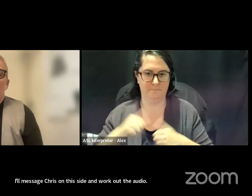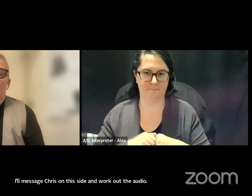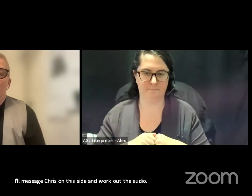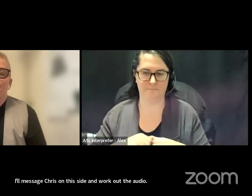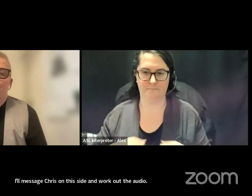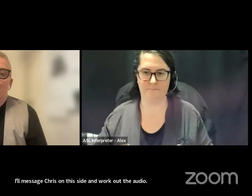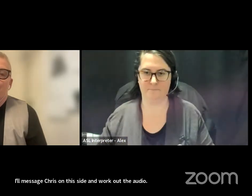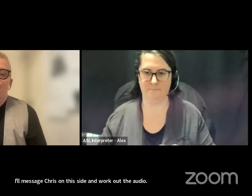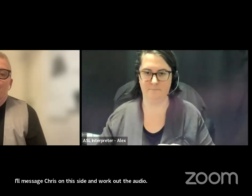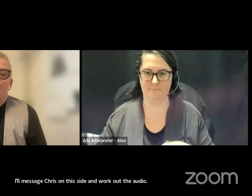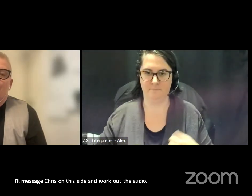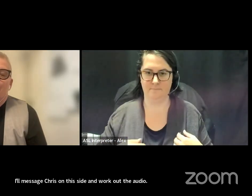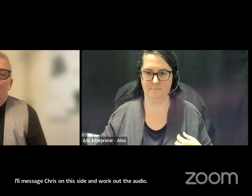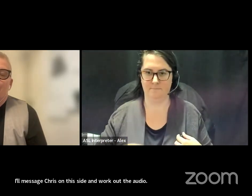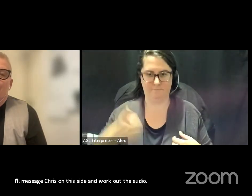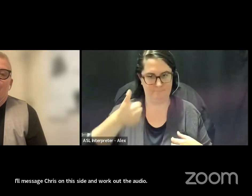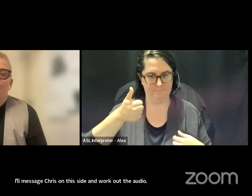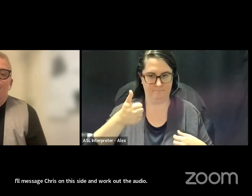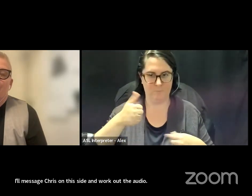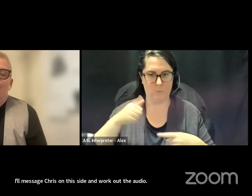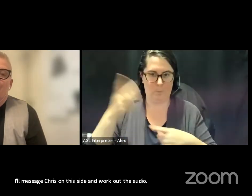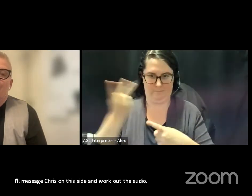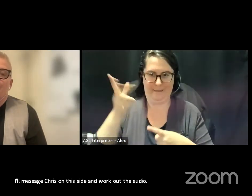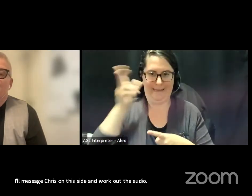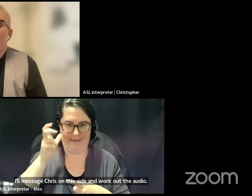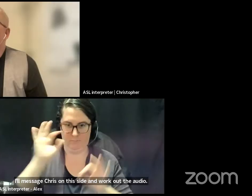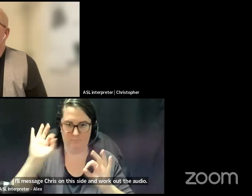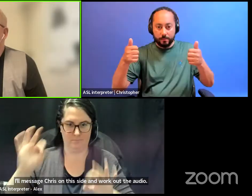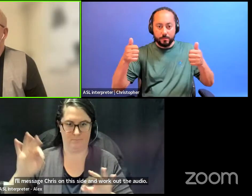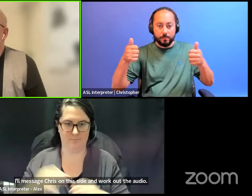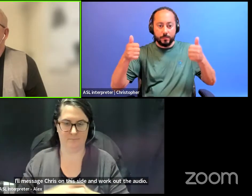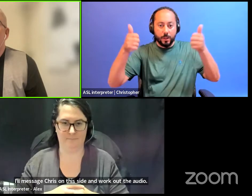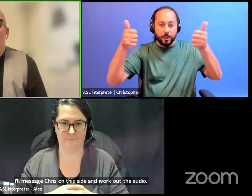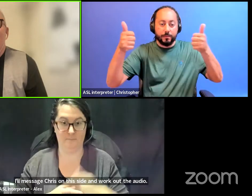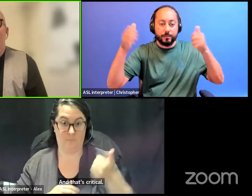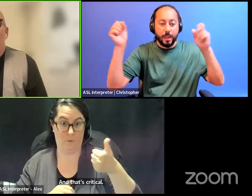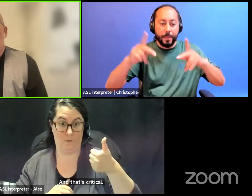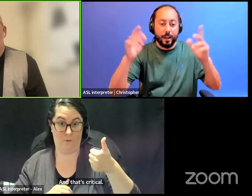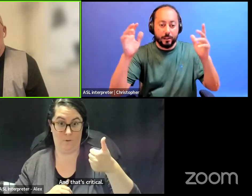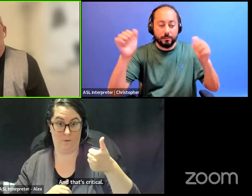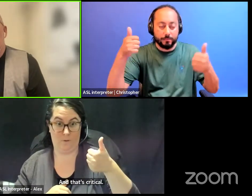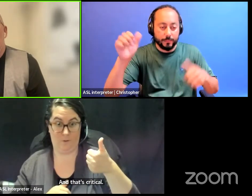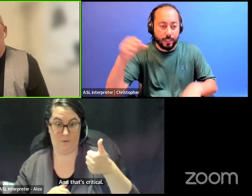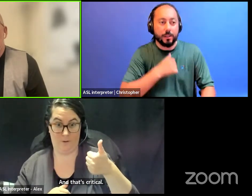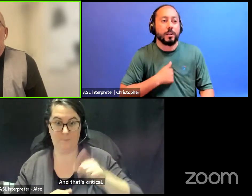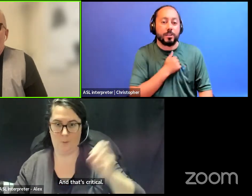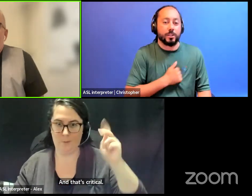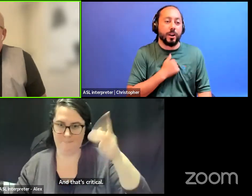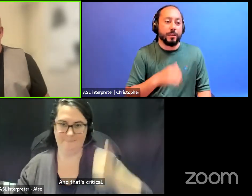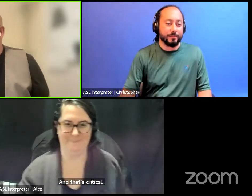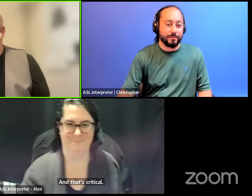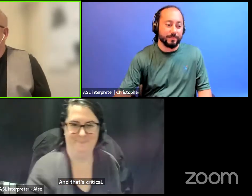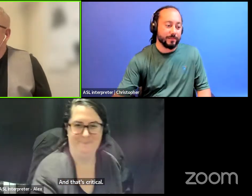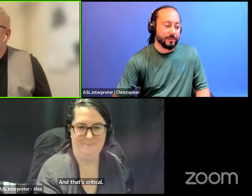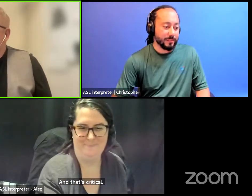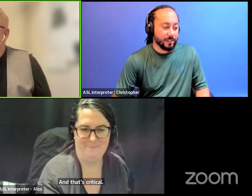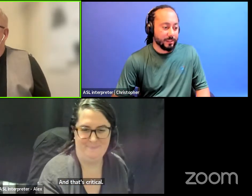ASL is hearing you and I'm hearing you and that's critical. Okay. I'm almost, I'm almost done.